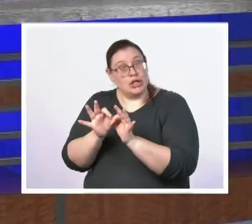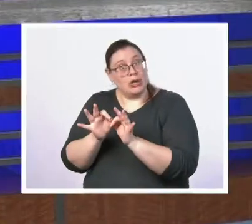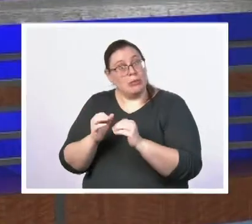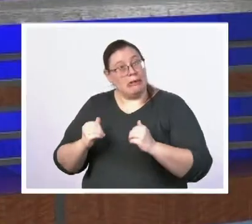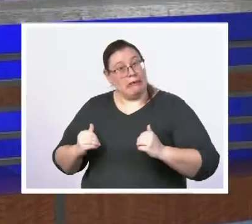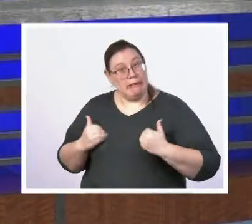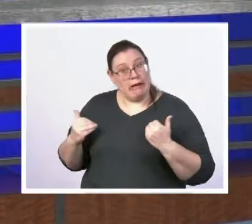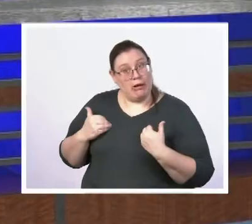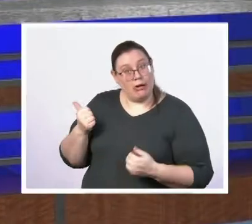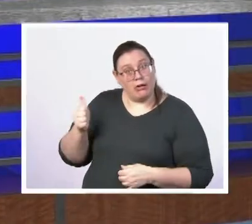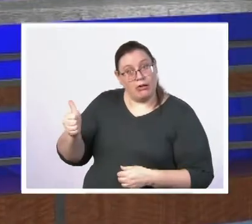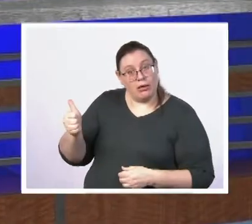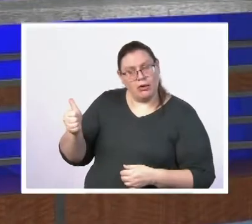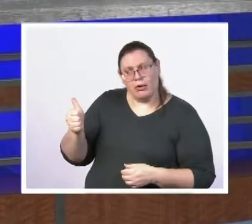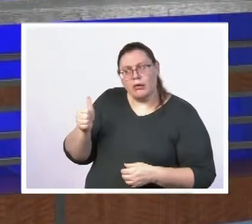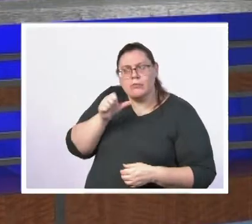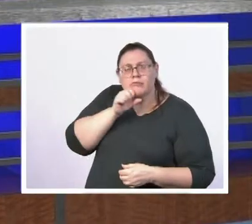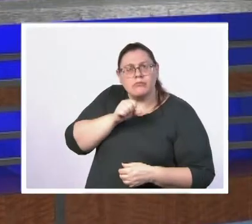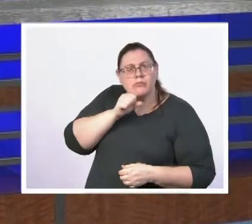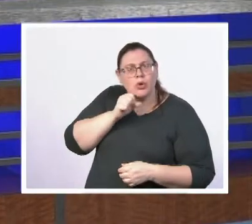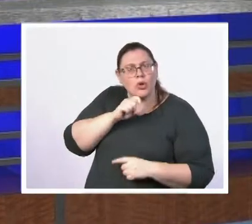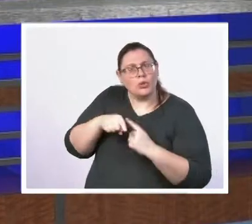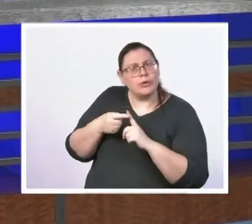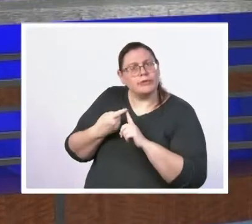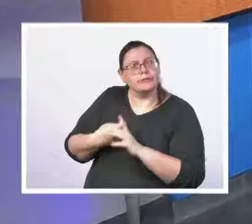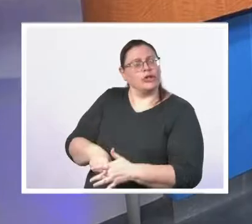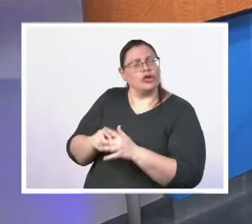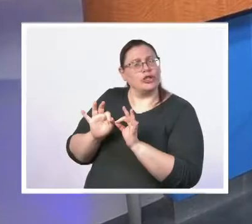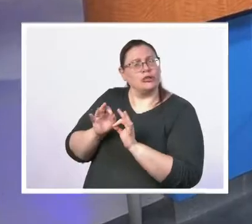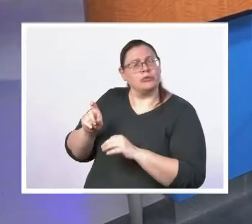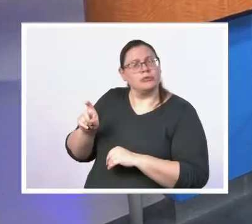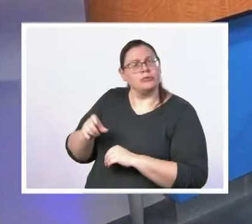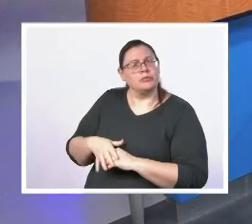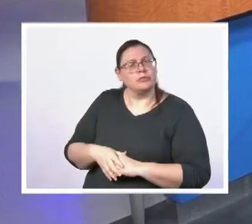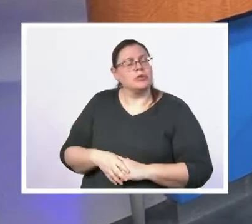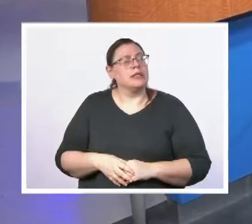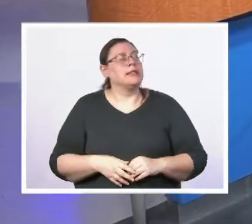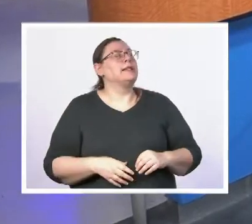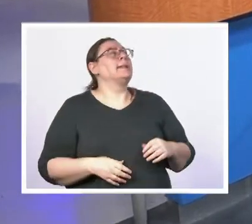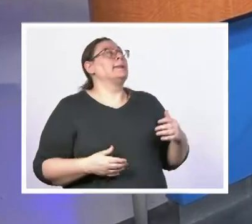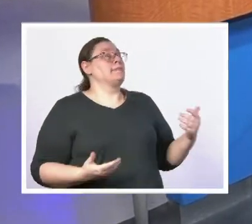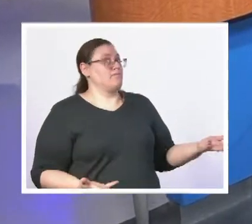began interpreting very young how old were you